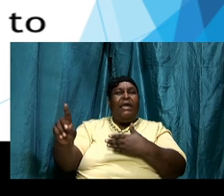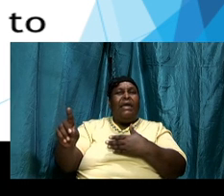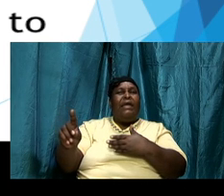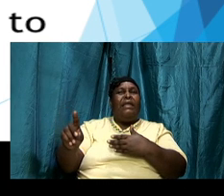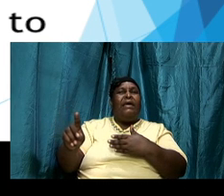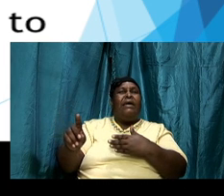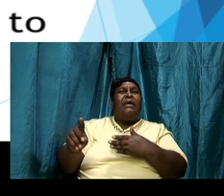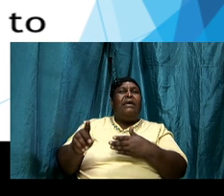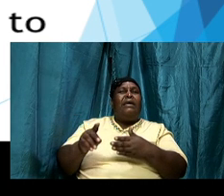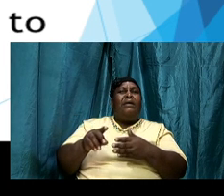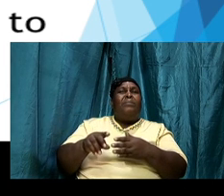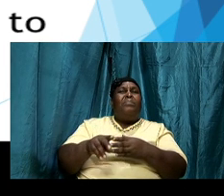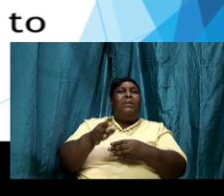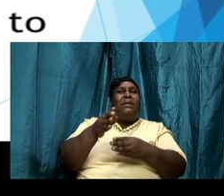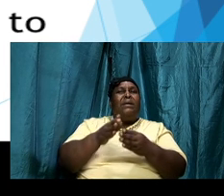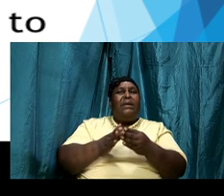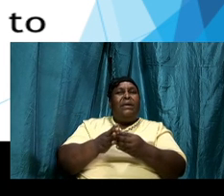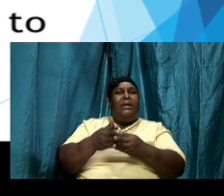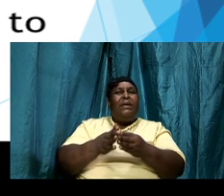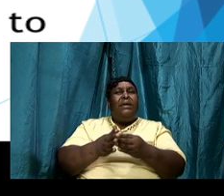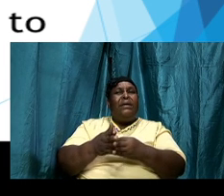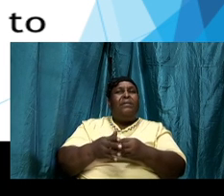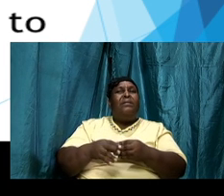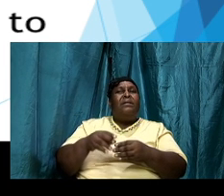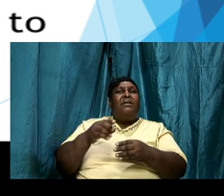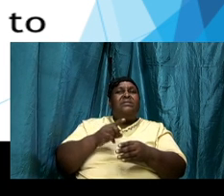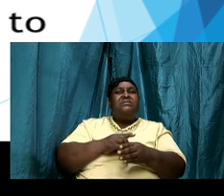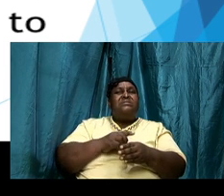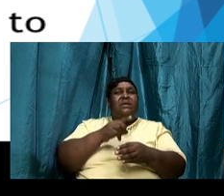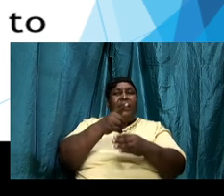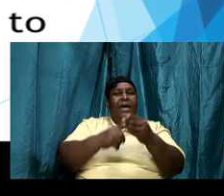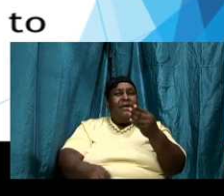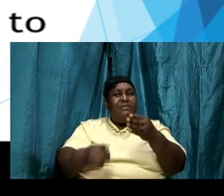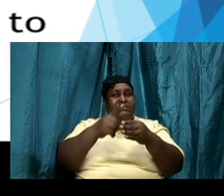is very very important now